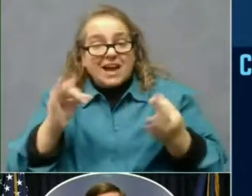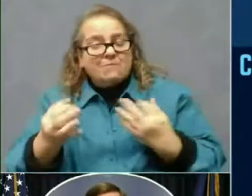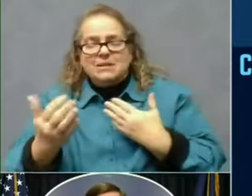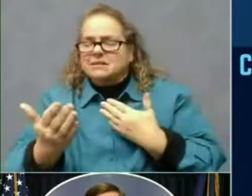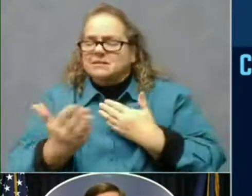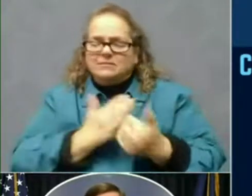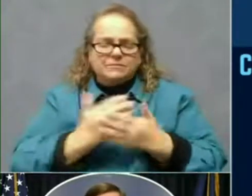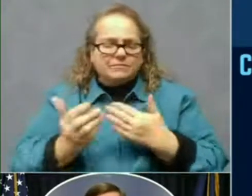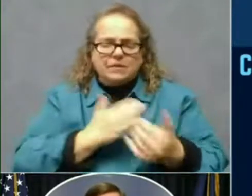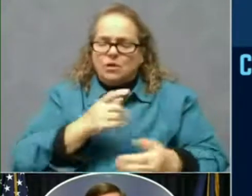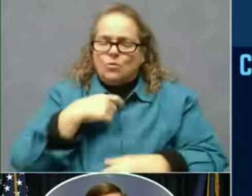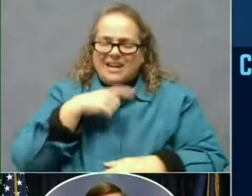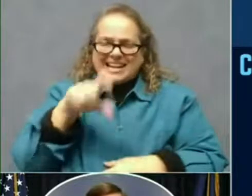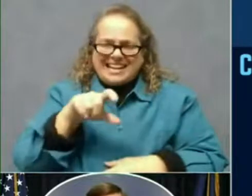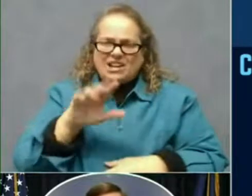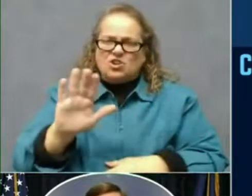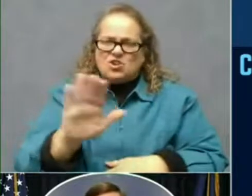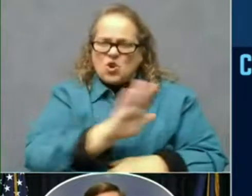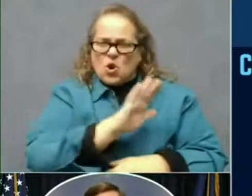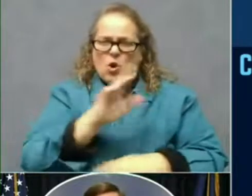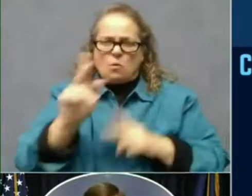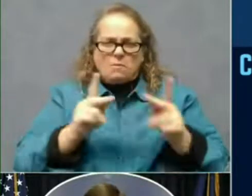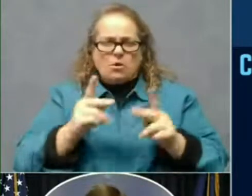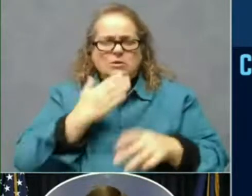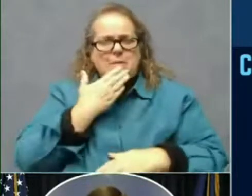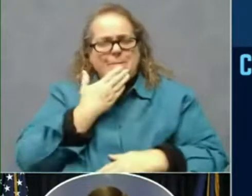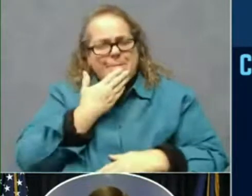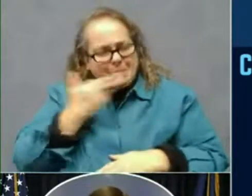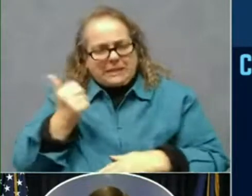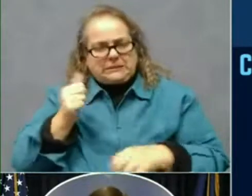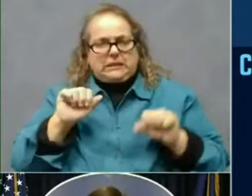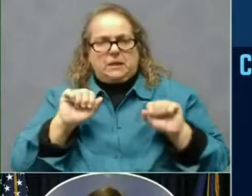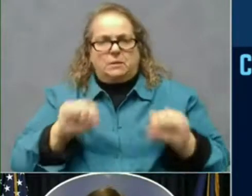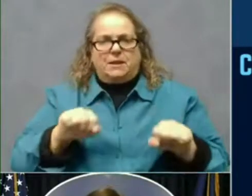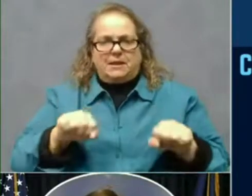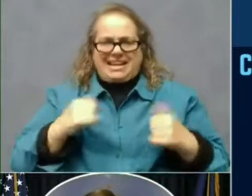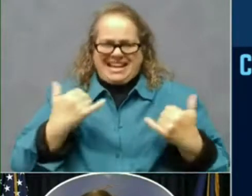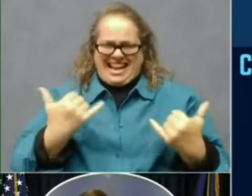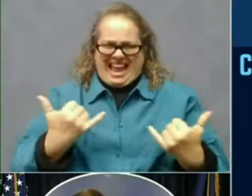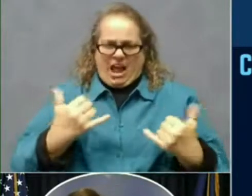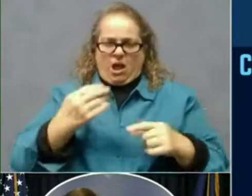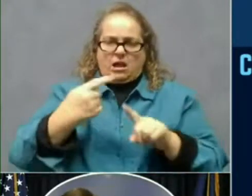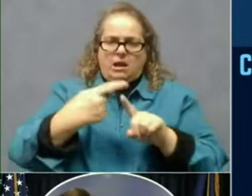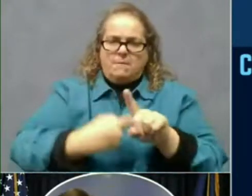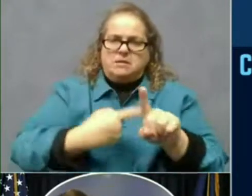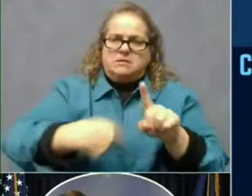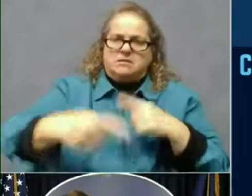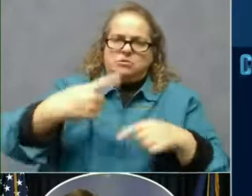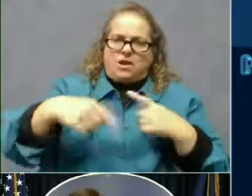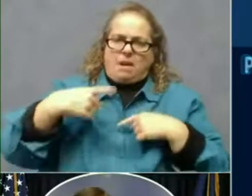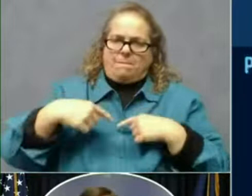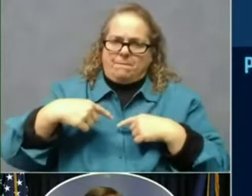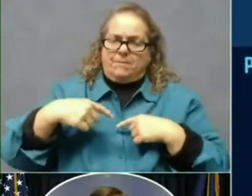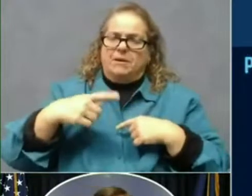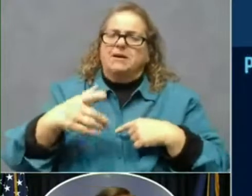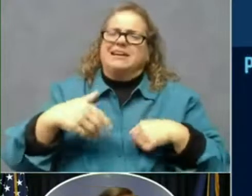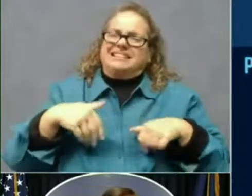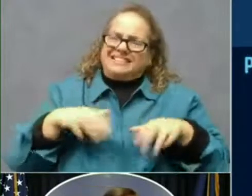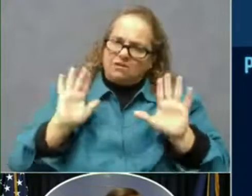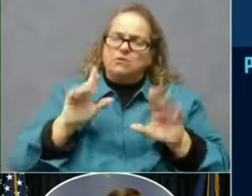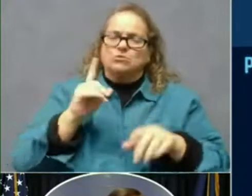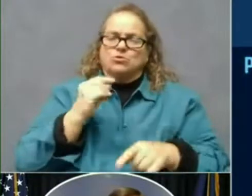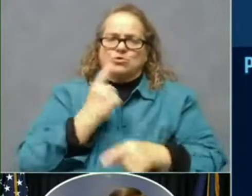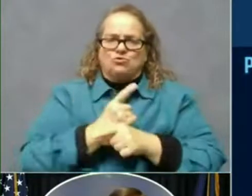spreads, we need your very best right now and in the months to come. Positivity rate. This